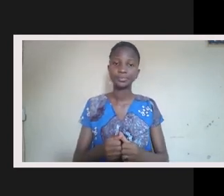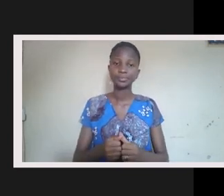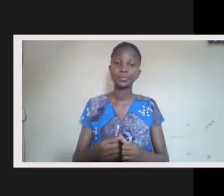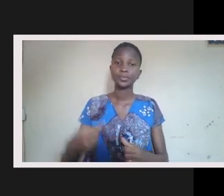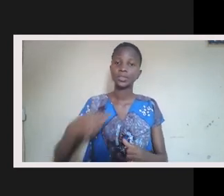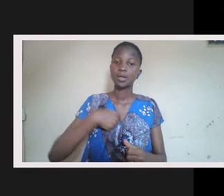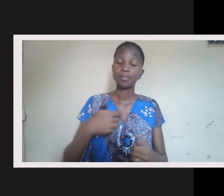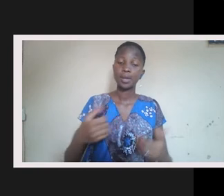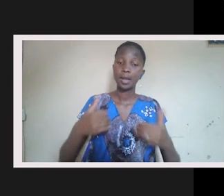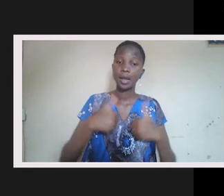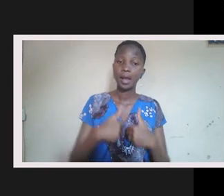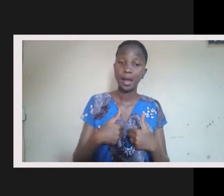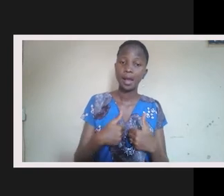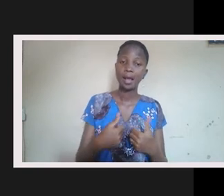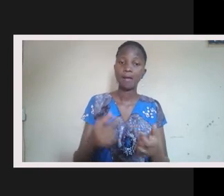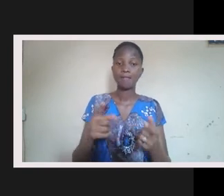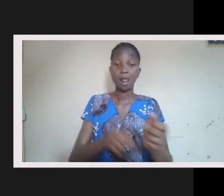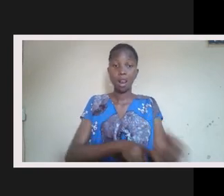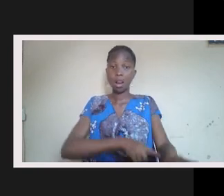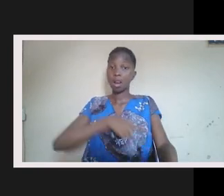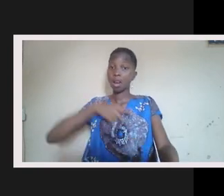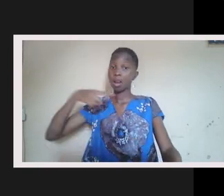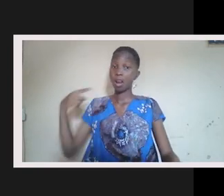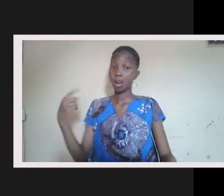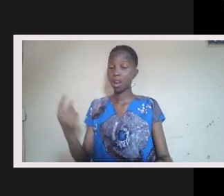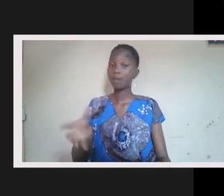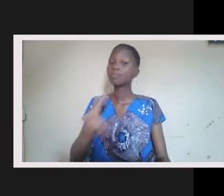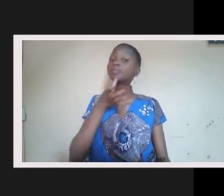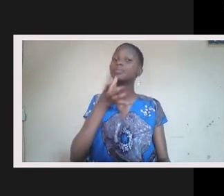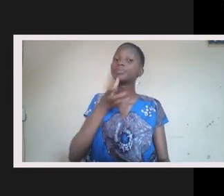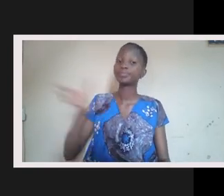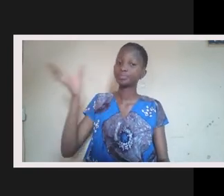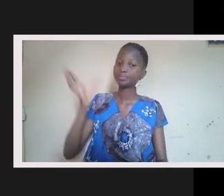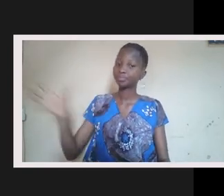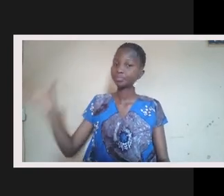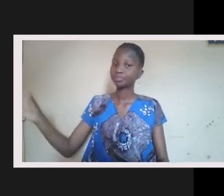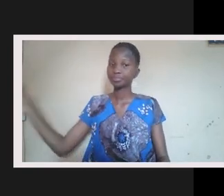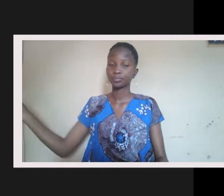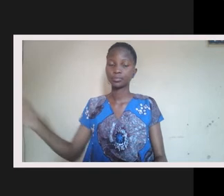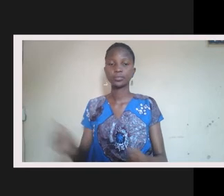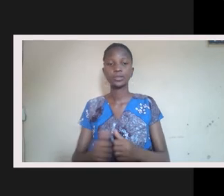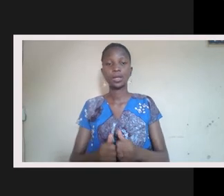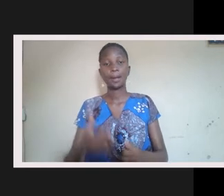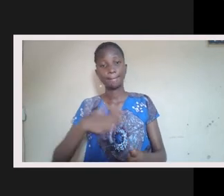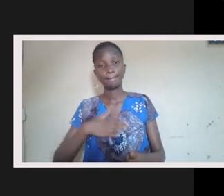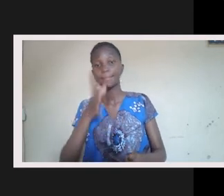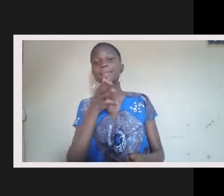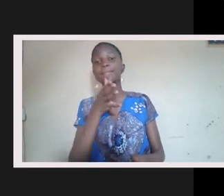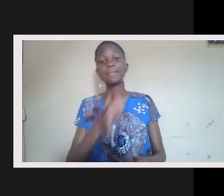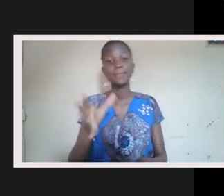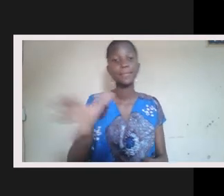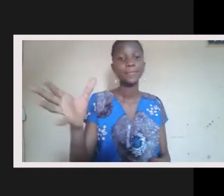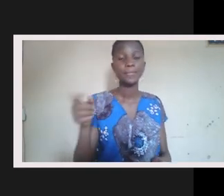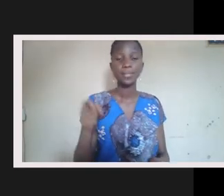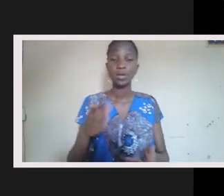you know, I have long lineage on my mother's side, and the women live fairly long. So my great-grandmom, fond